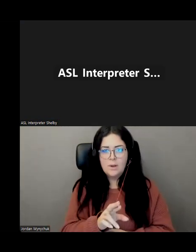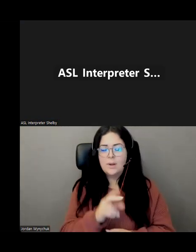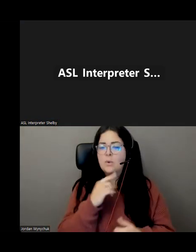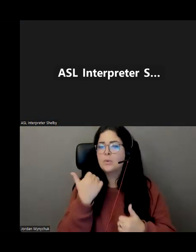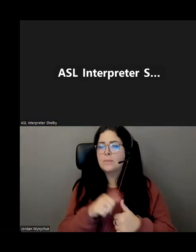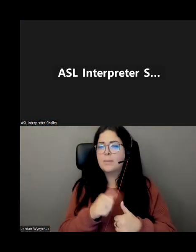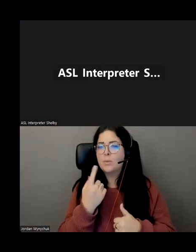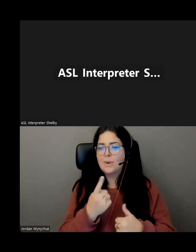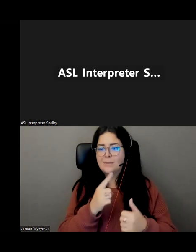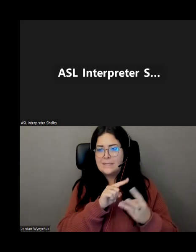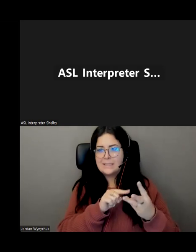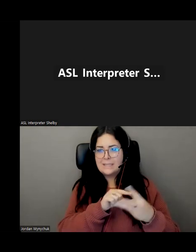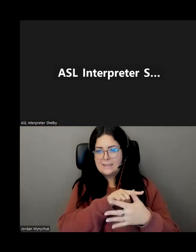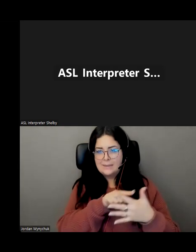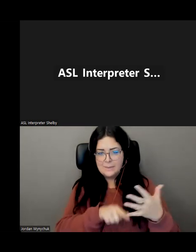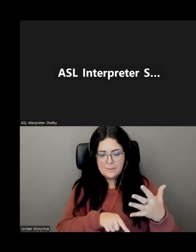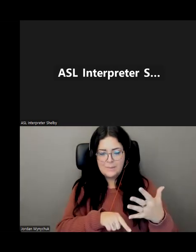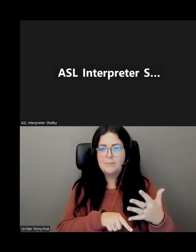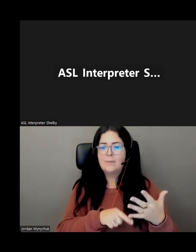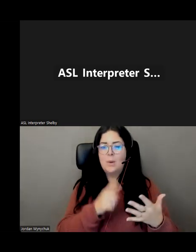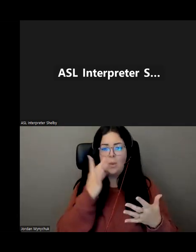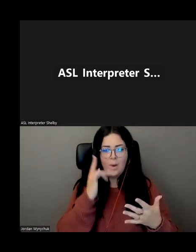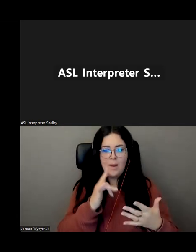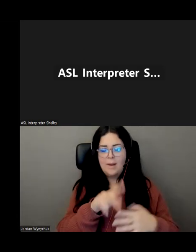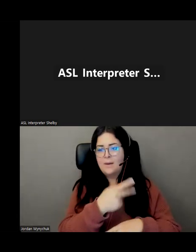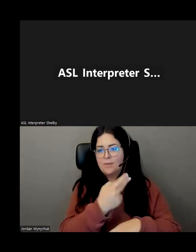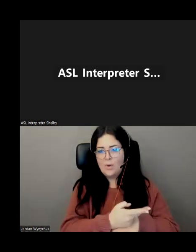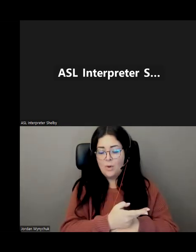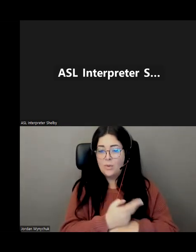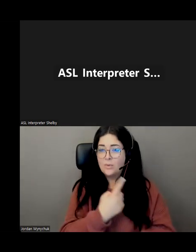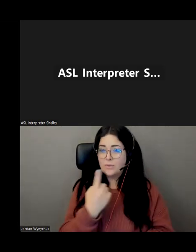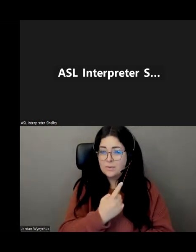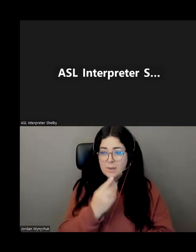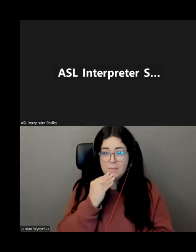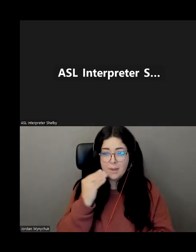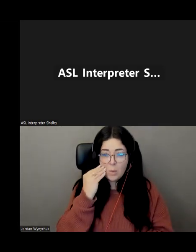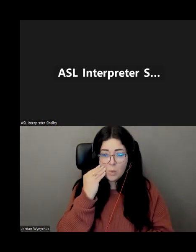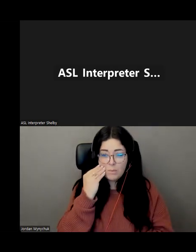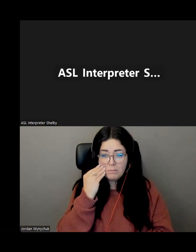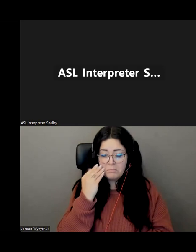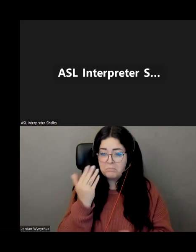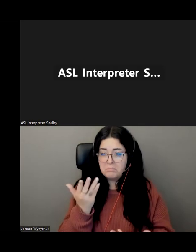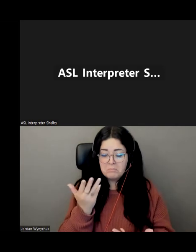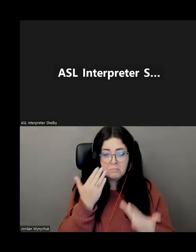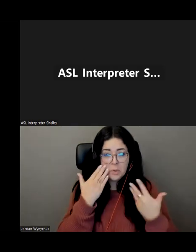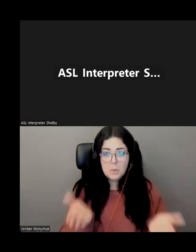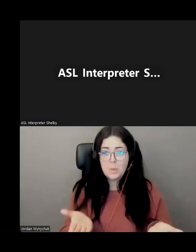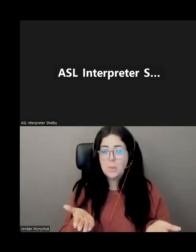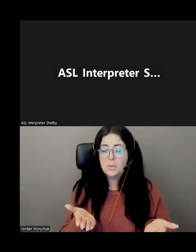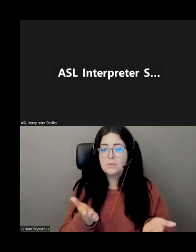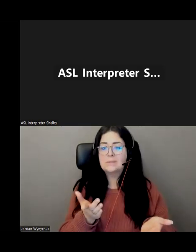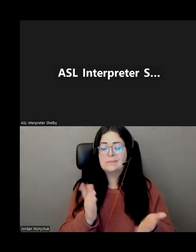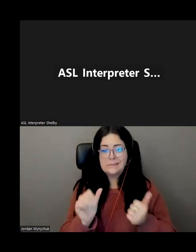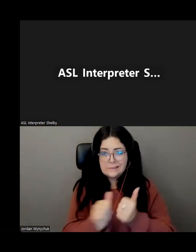factors that cause falls home hazards there could be something that that's a home hazard that you may not be aware it's a home hazard